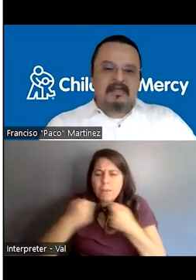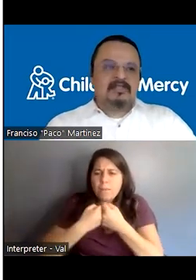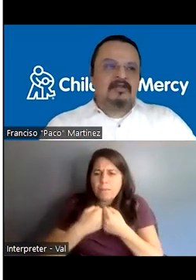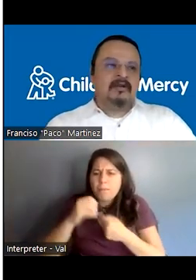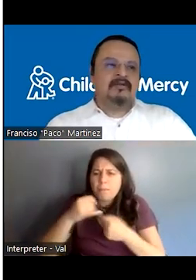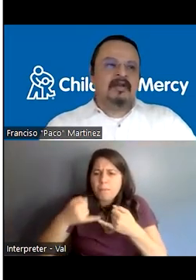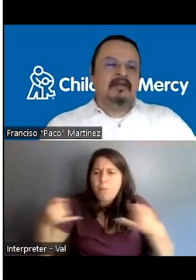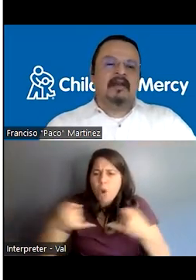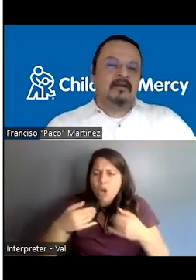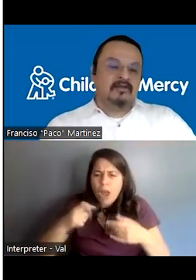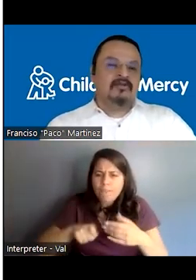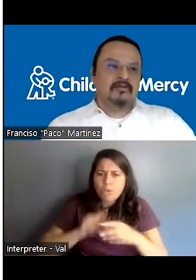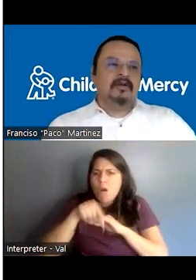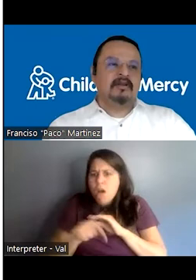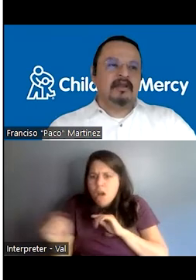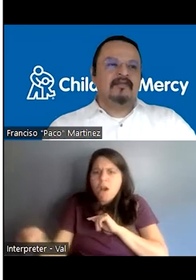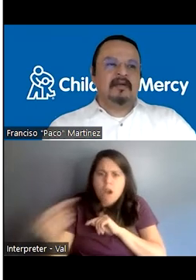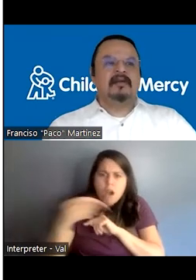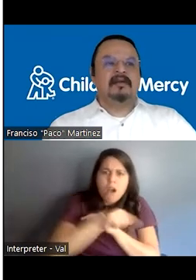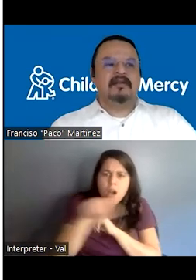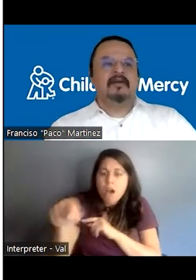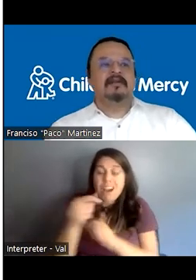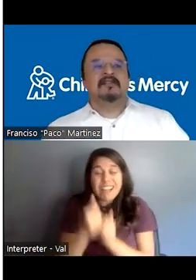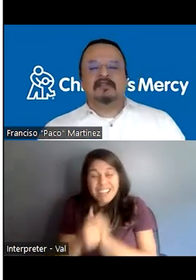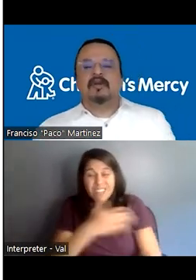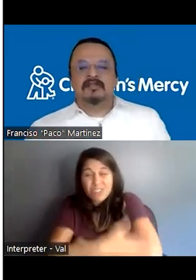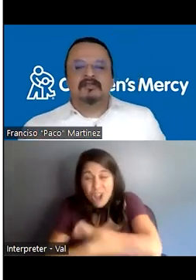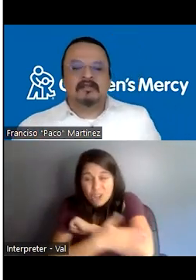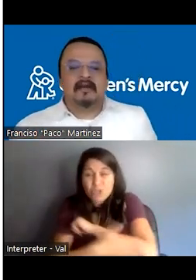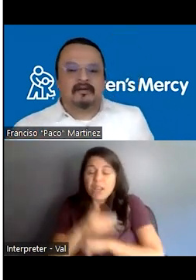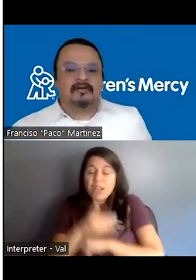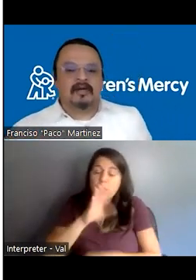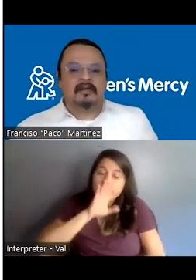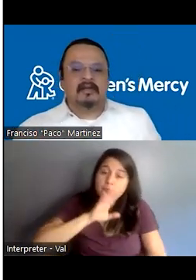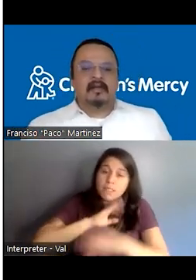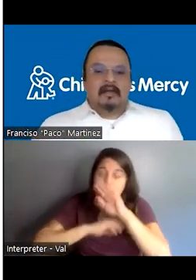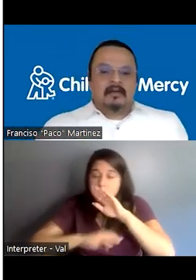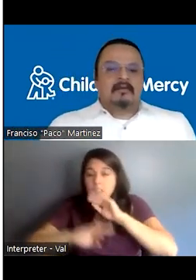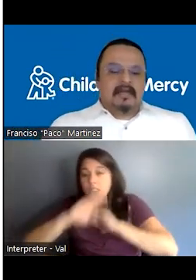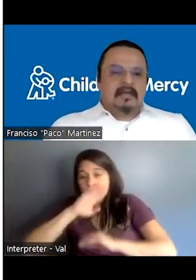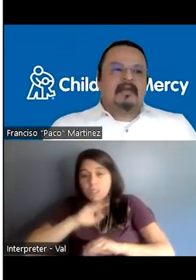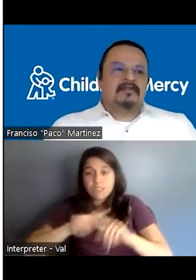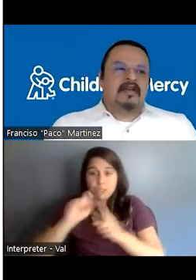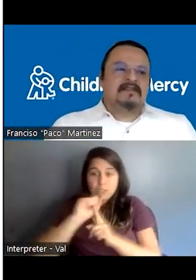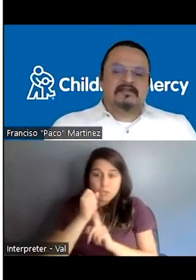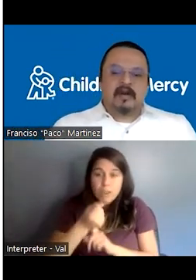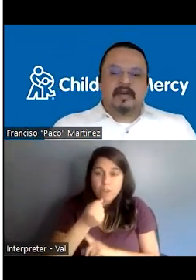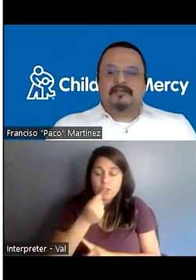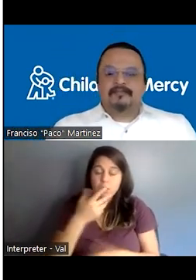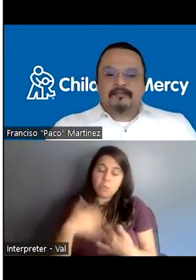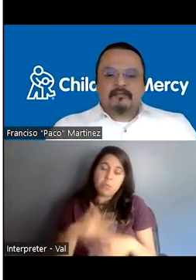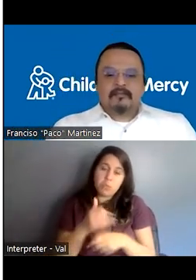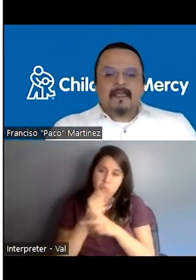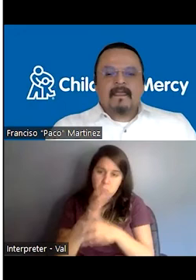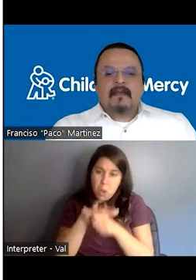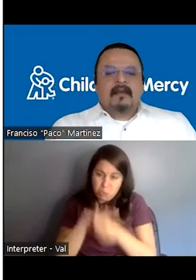And in each country, they are going to suffer different, different situations that are going to create really stress and trauma.